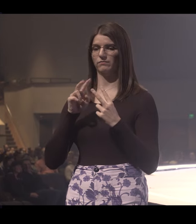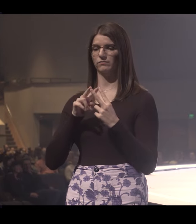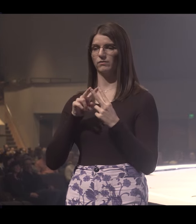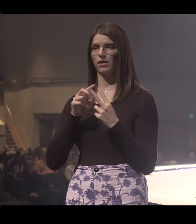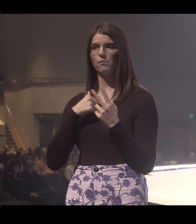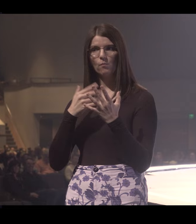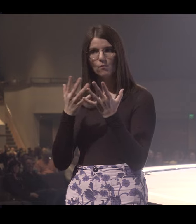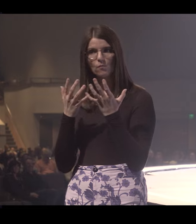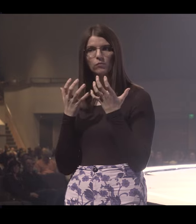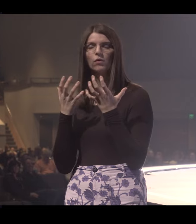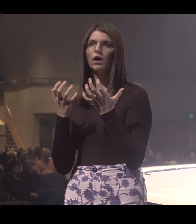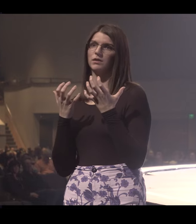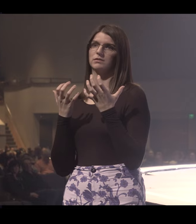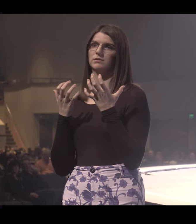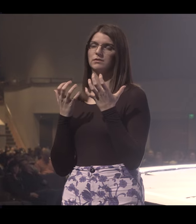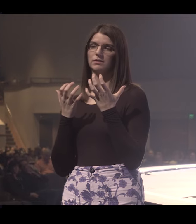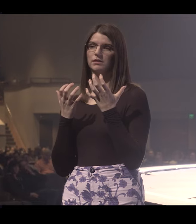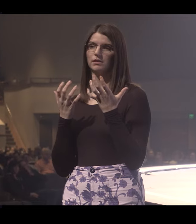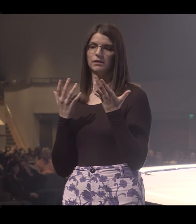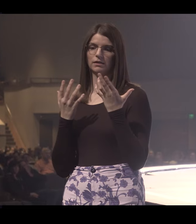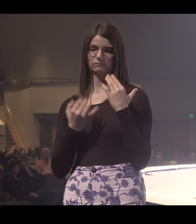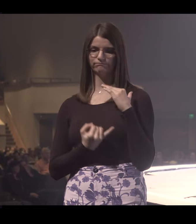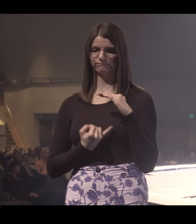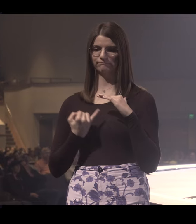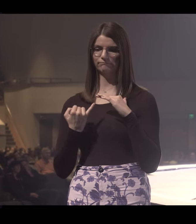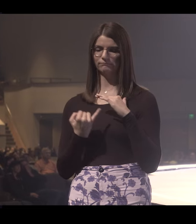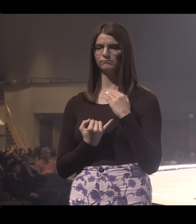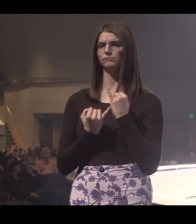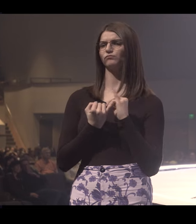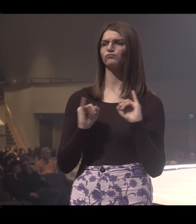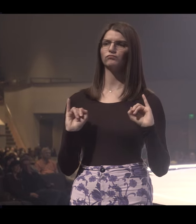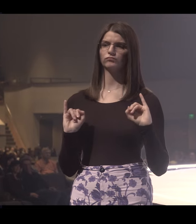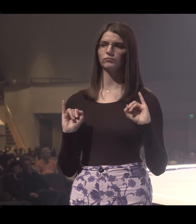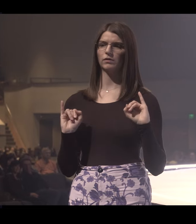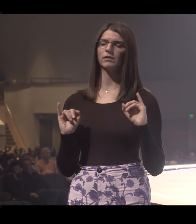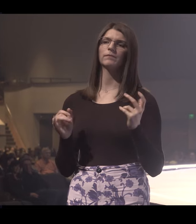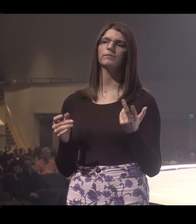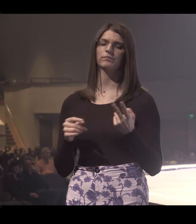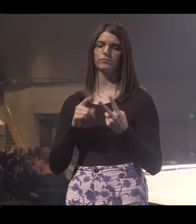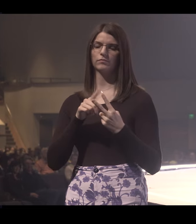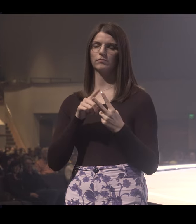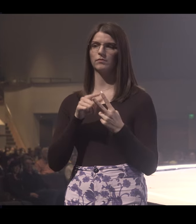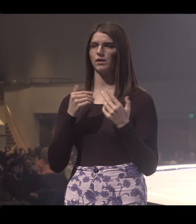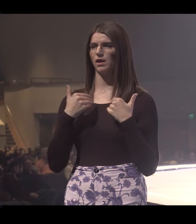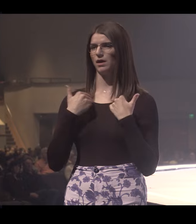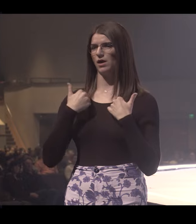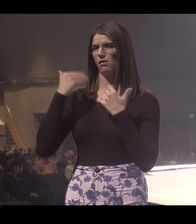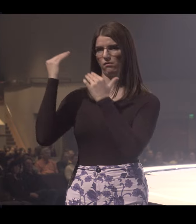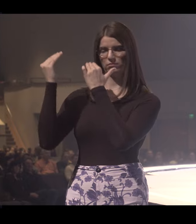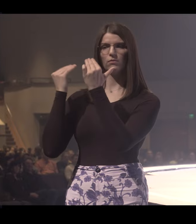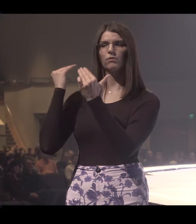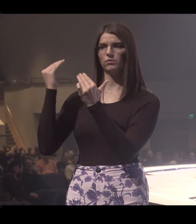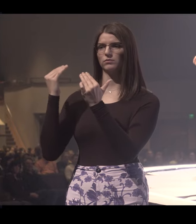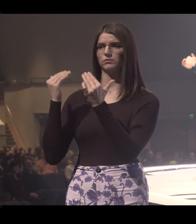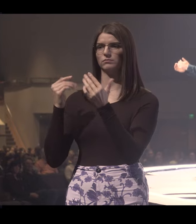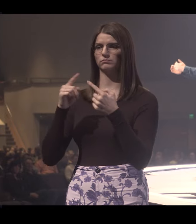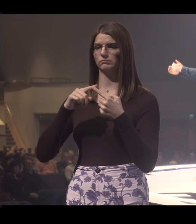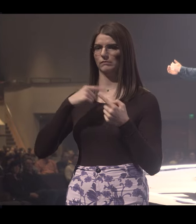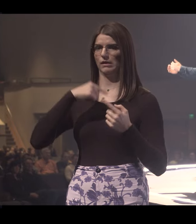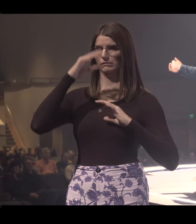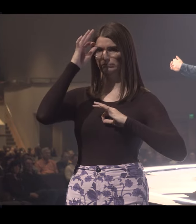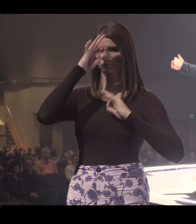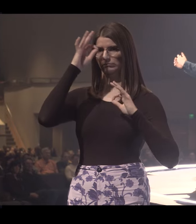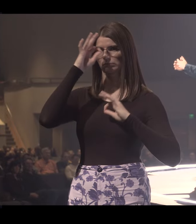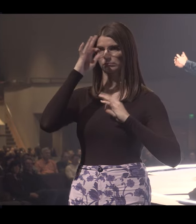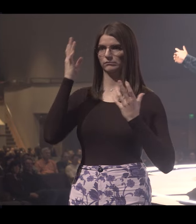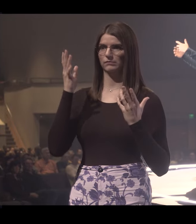found myself wanting this kind of isolation independence thing more than others. One was when I was a young adult. And I didn't